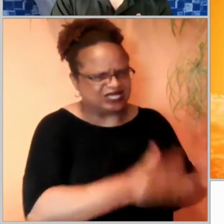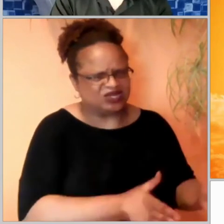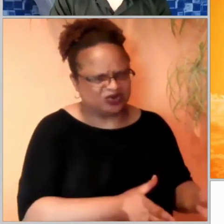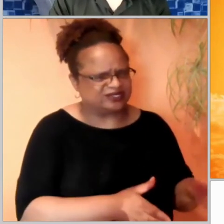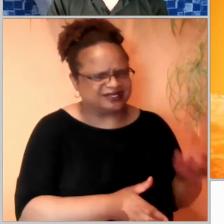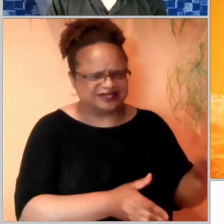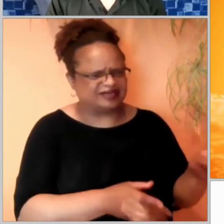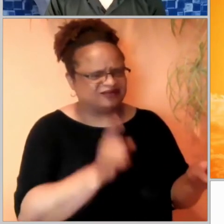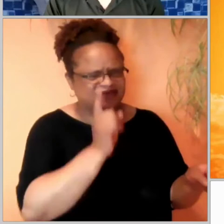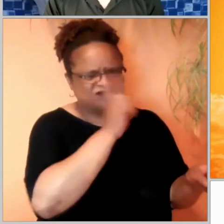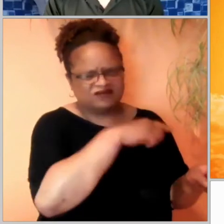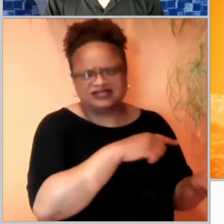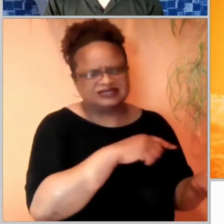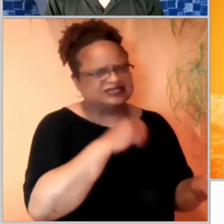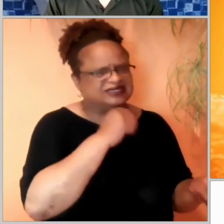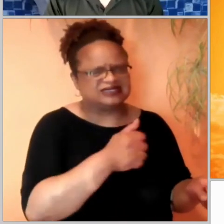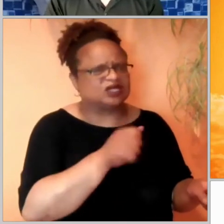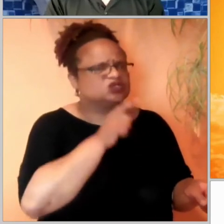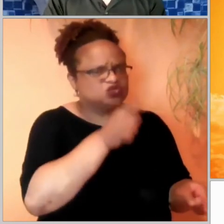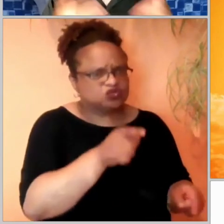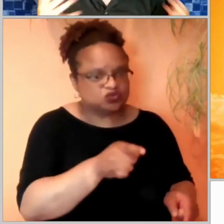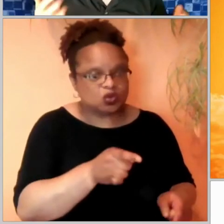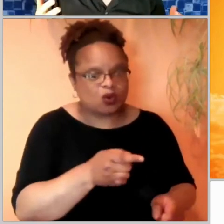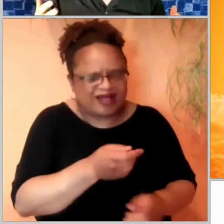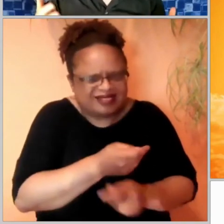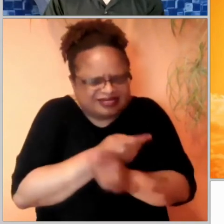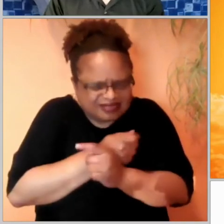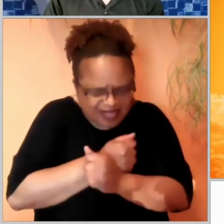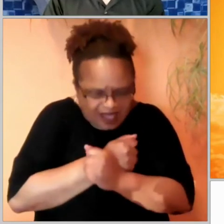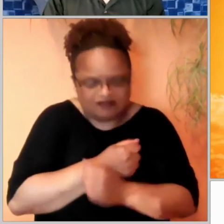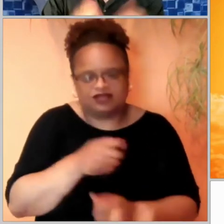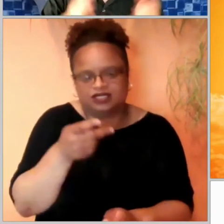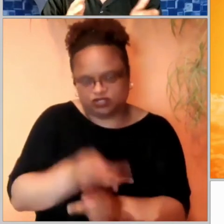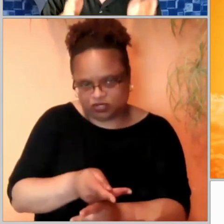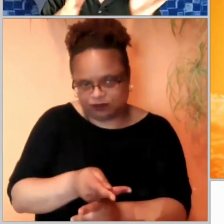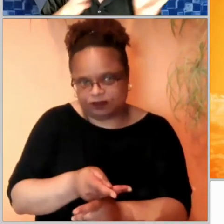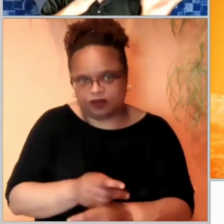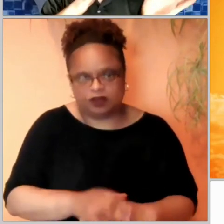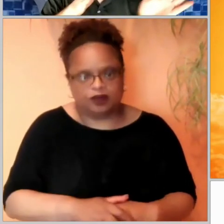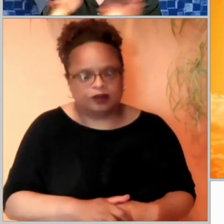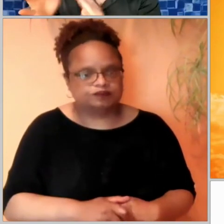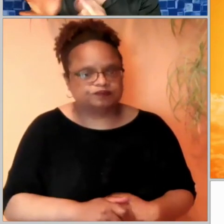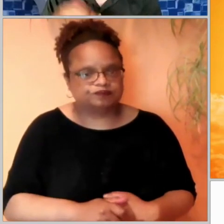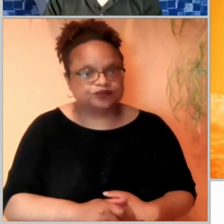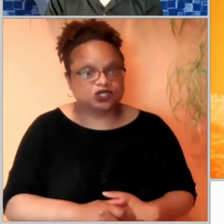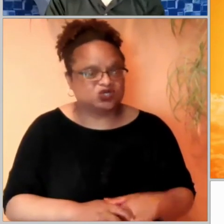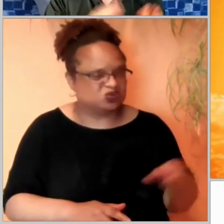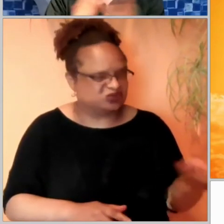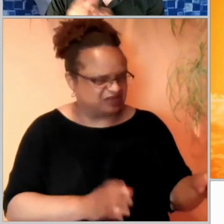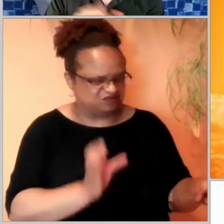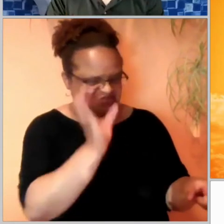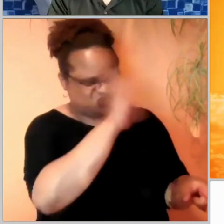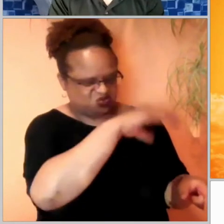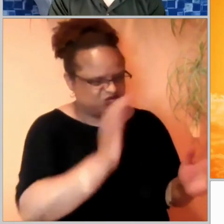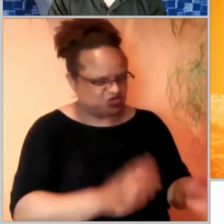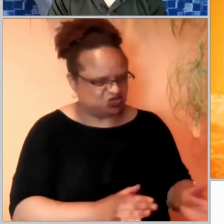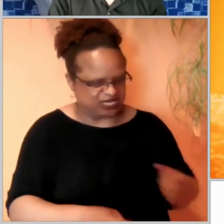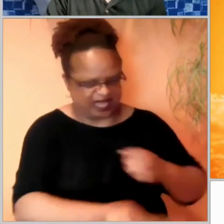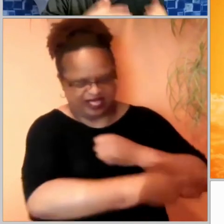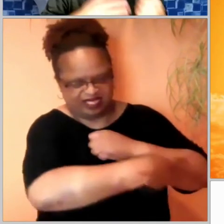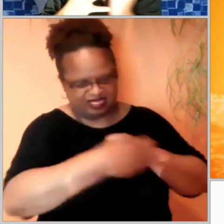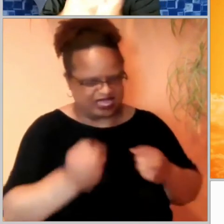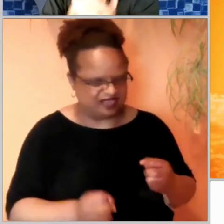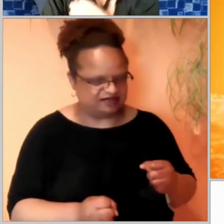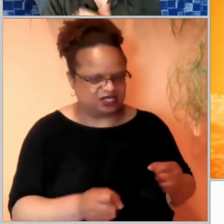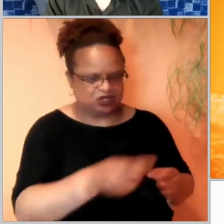through him. He is the door. So instead of knowing the sheep, these were strangers. They were thieves. They were robbers.